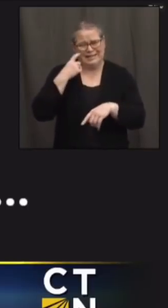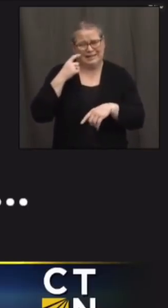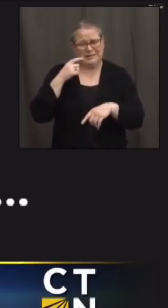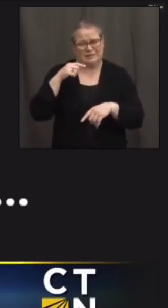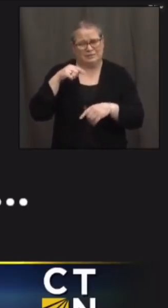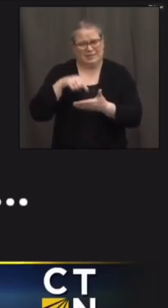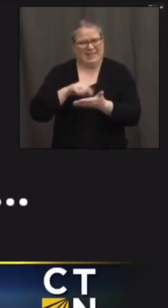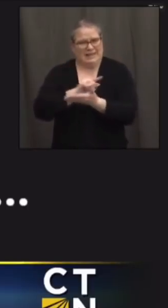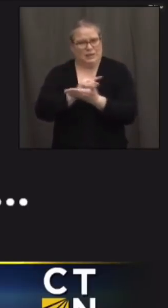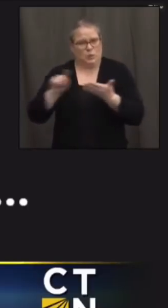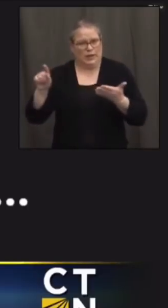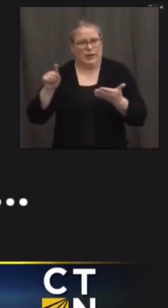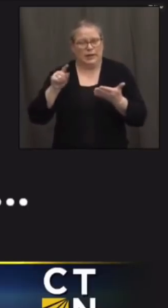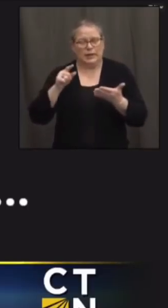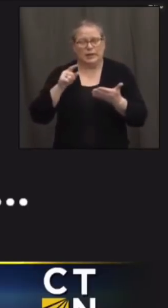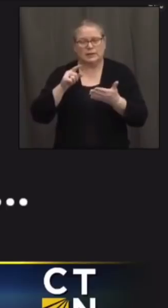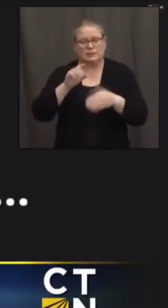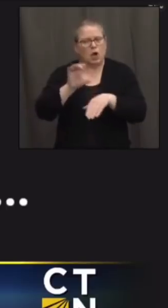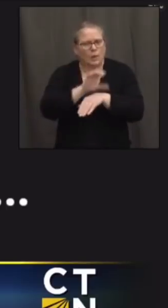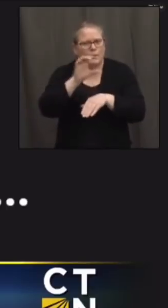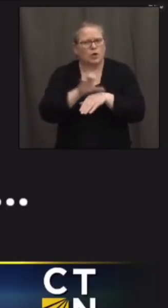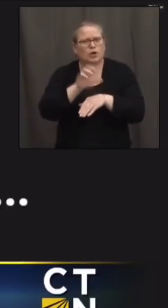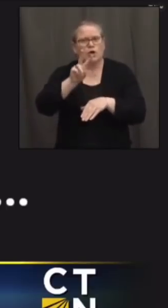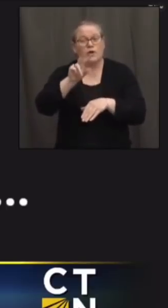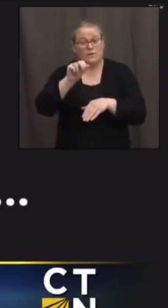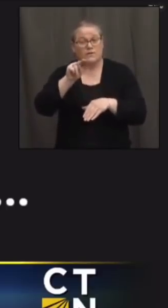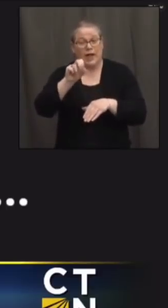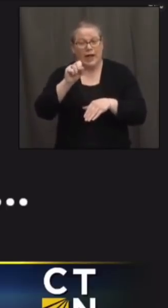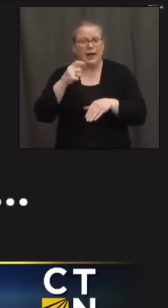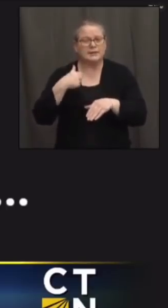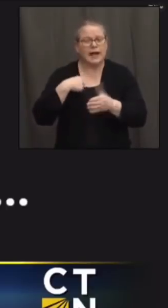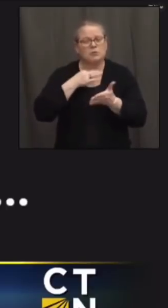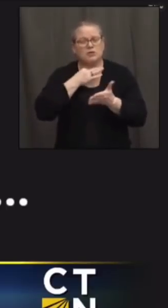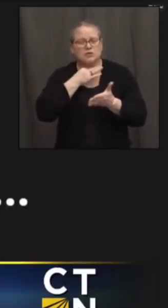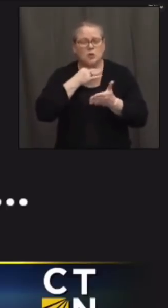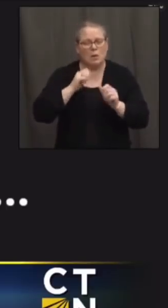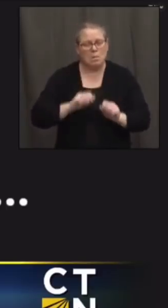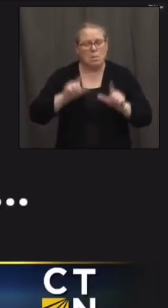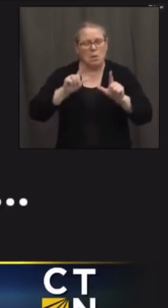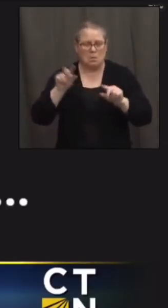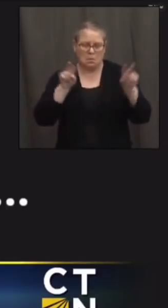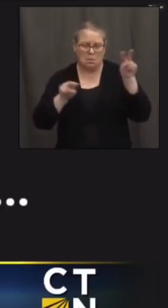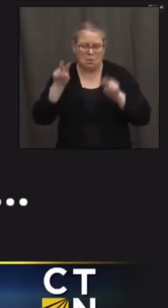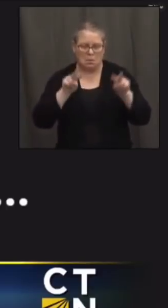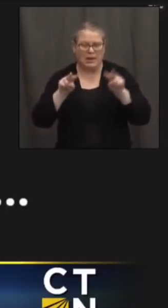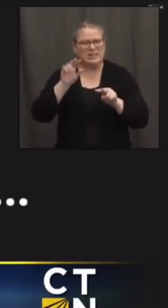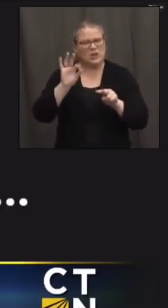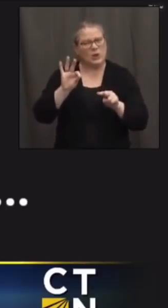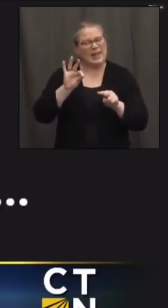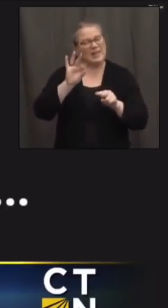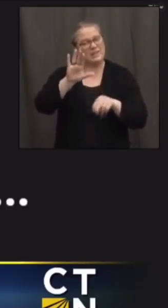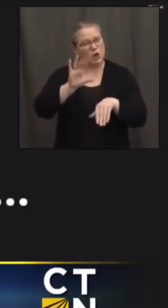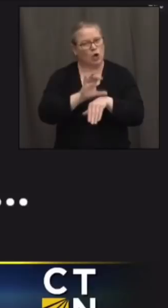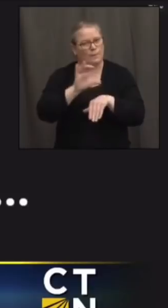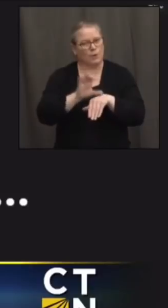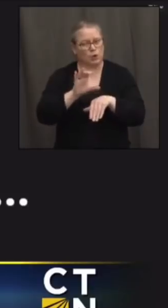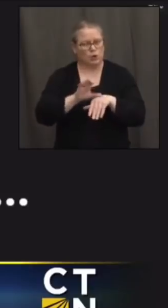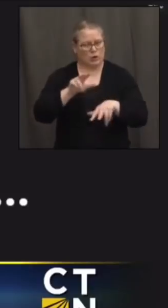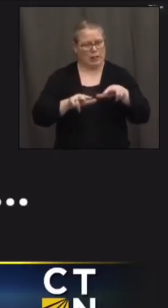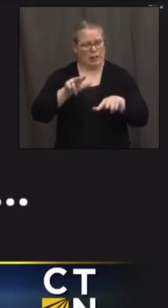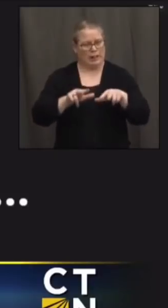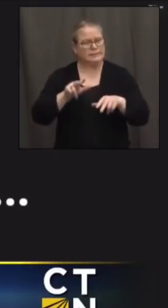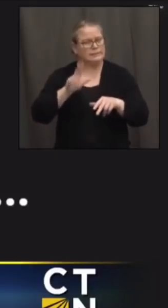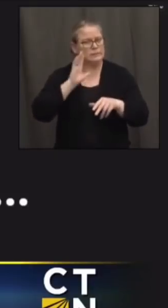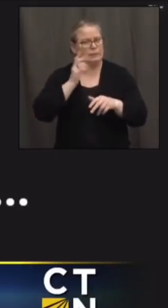entirely familiar with computers it can be a little difficult um are these options is it going to be somebody walking you through